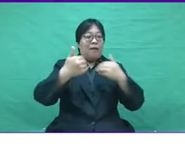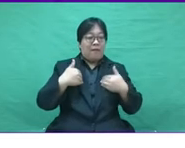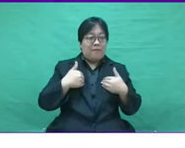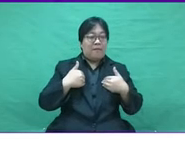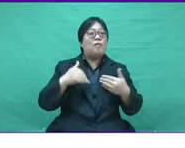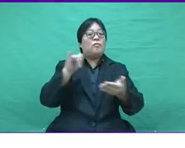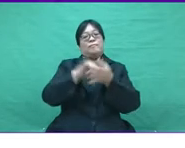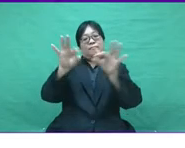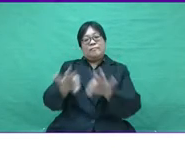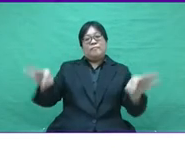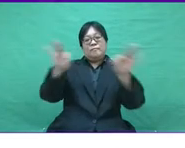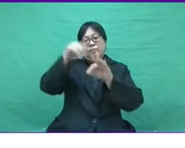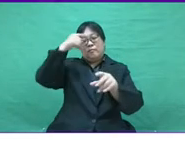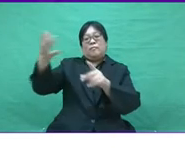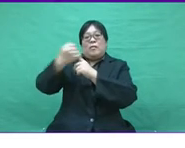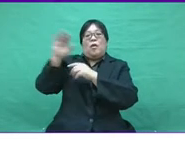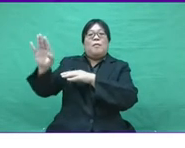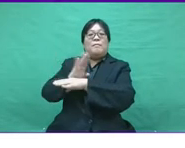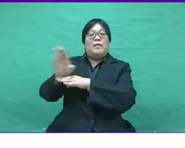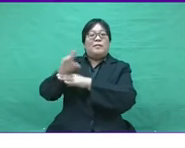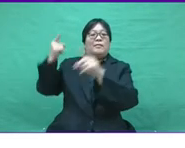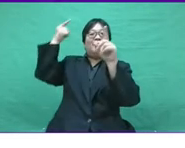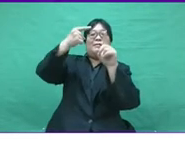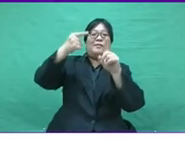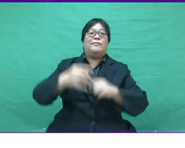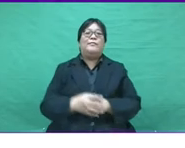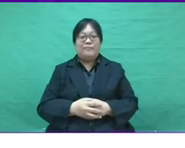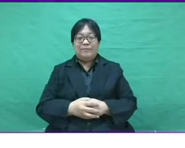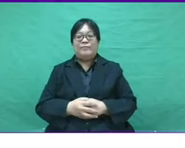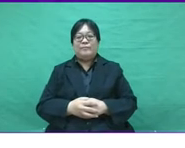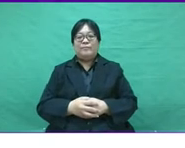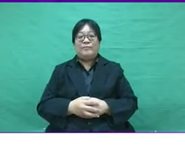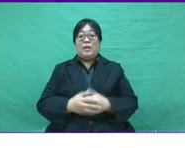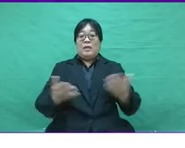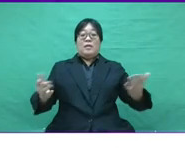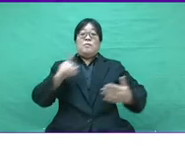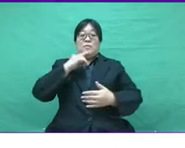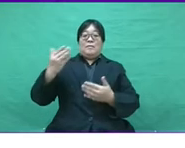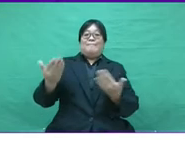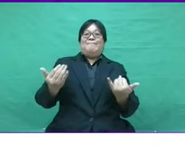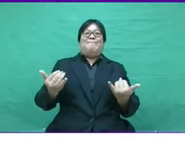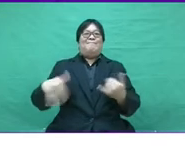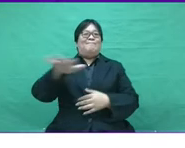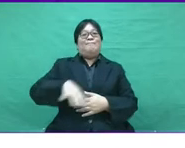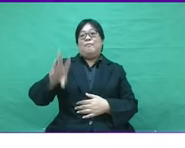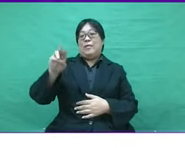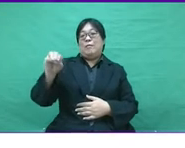talent who will be key to realising their business aspiration.